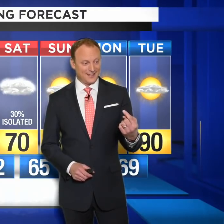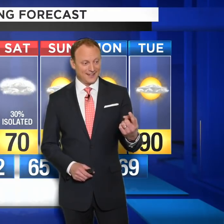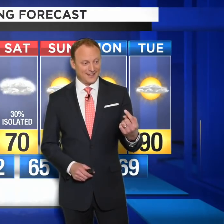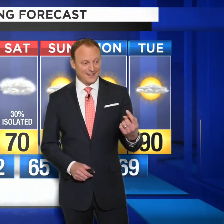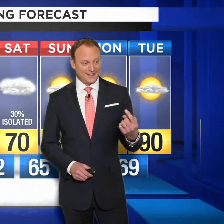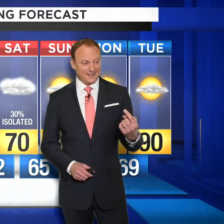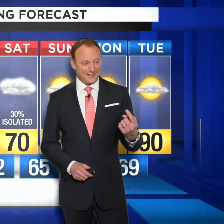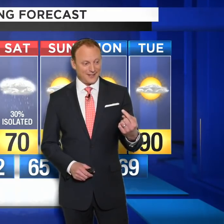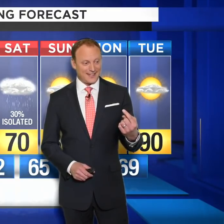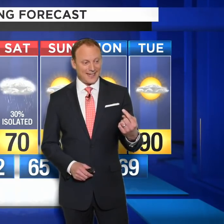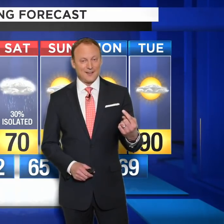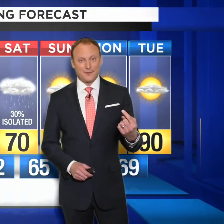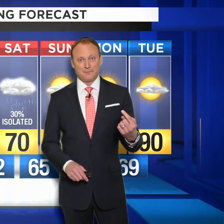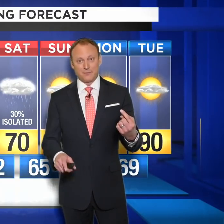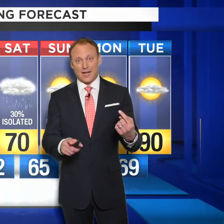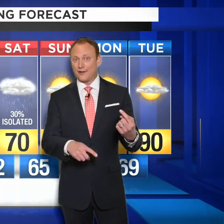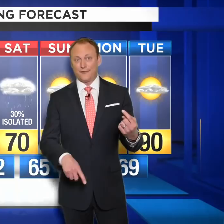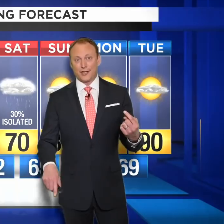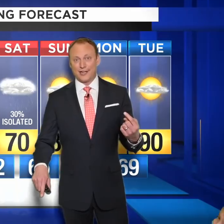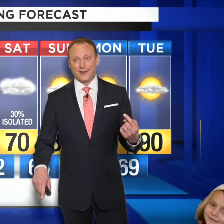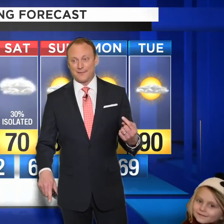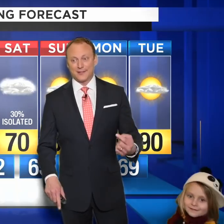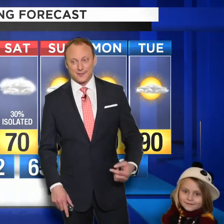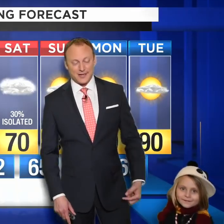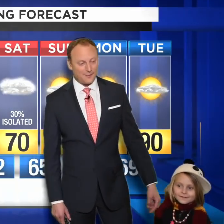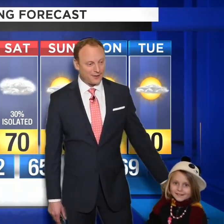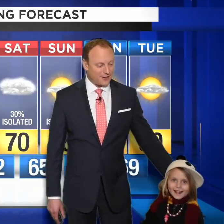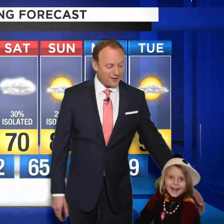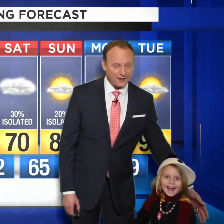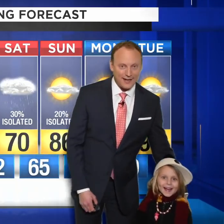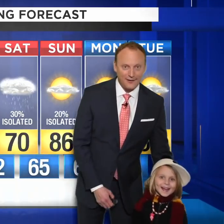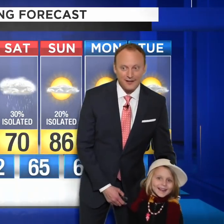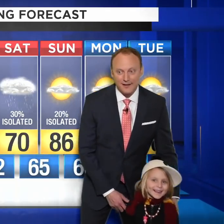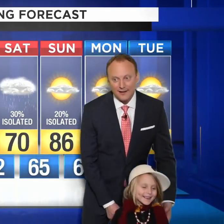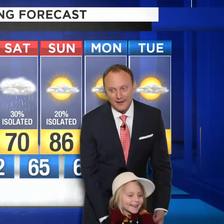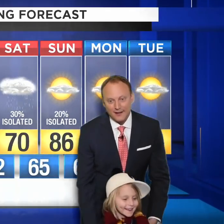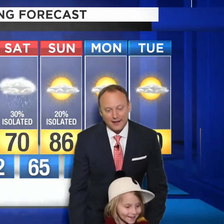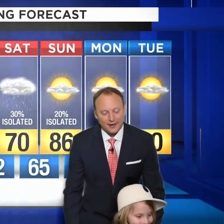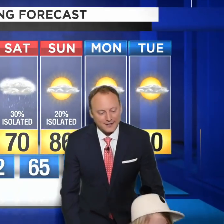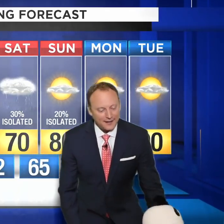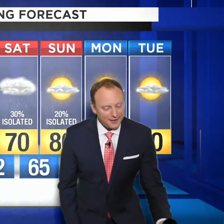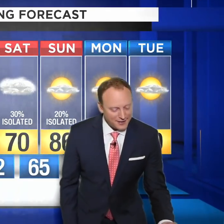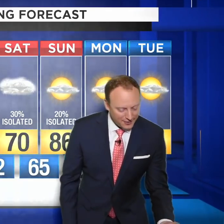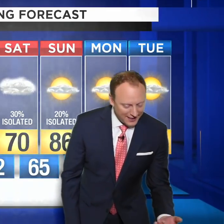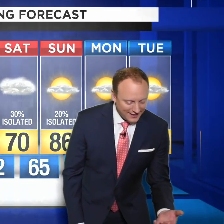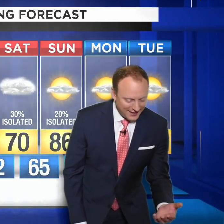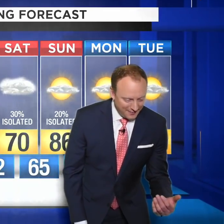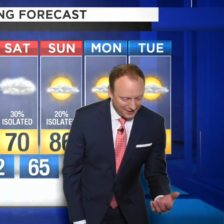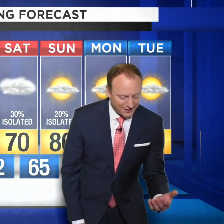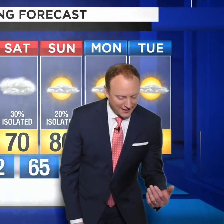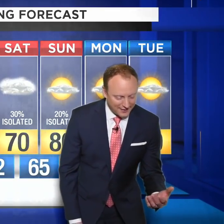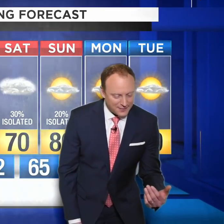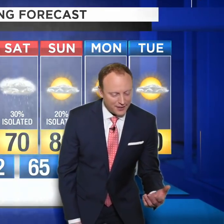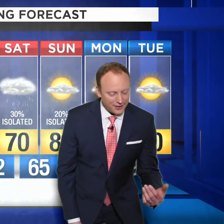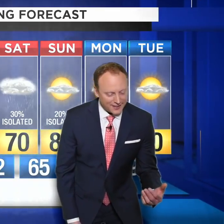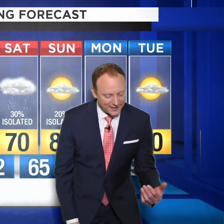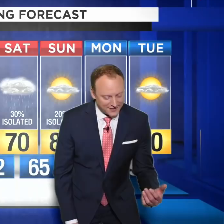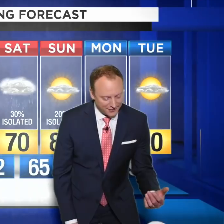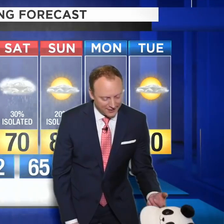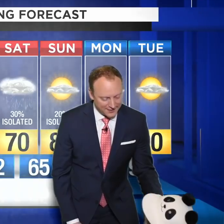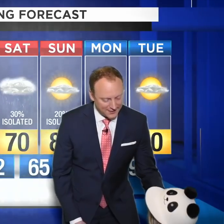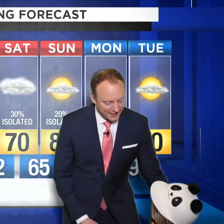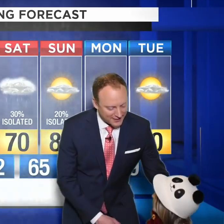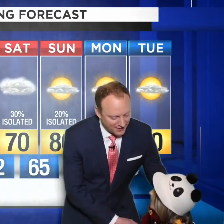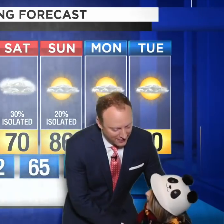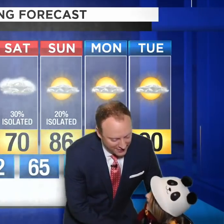say hi, Josie? You want to say hi? They've been, I don't know if you can hear them bouncing around, but crawling around. Oh, hi, Josie. tell, no, come here. Tell us about your